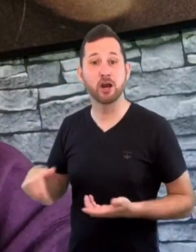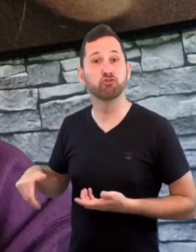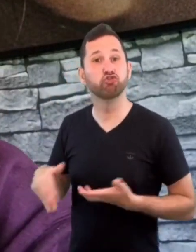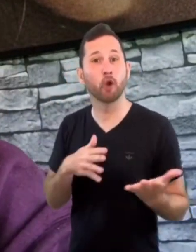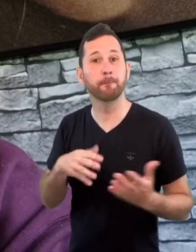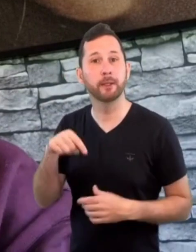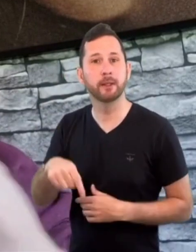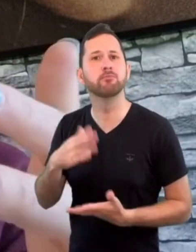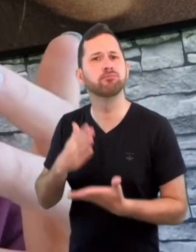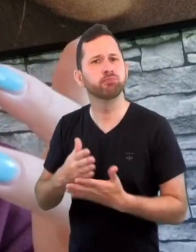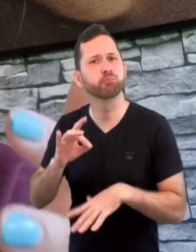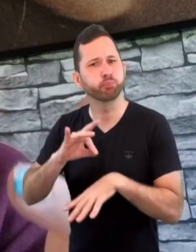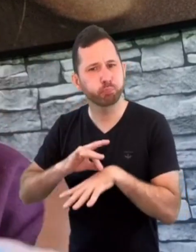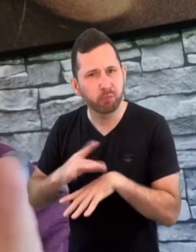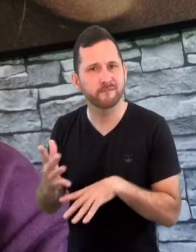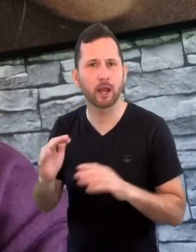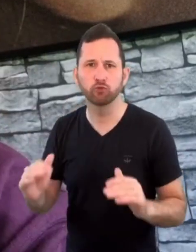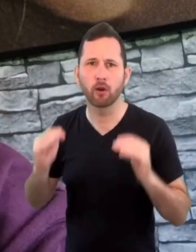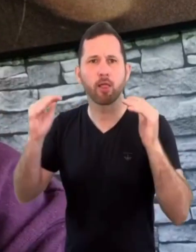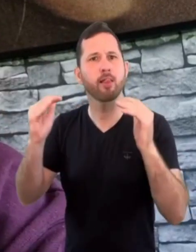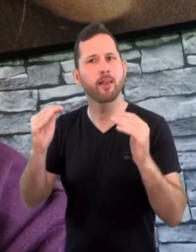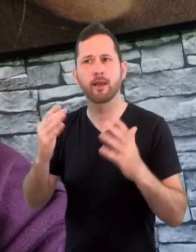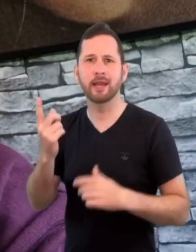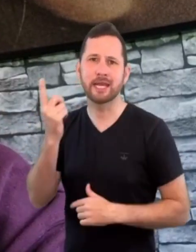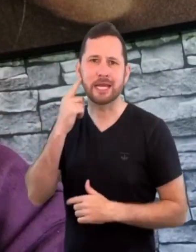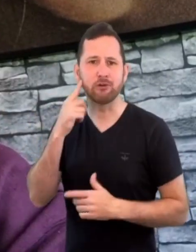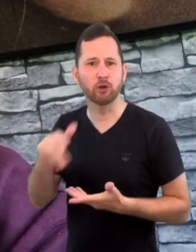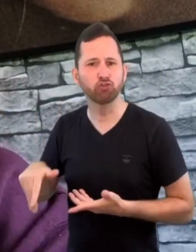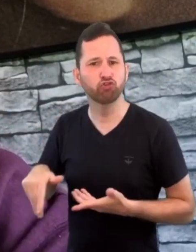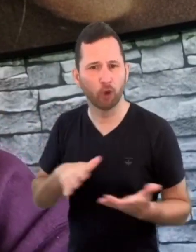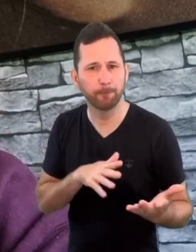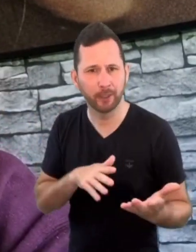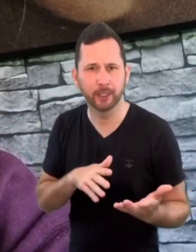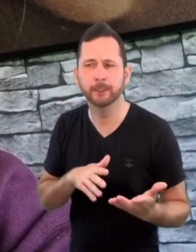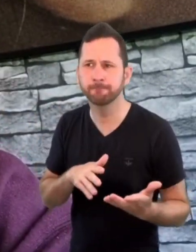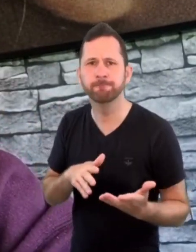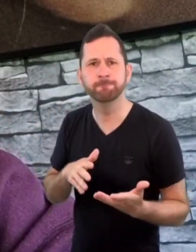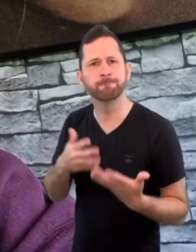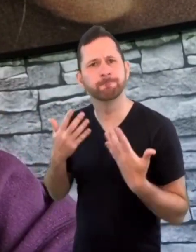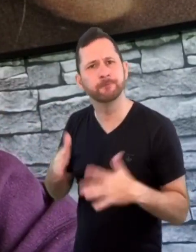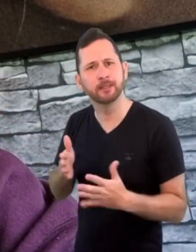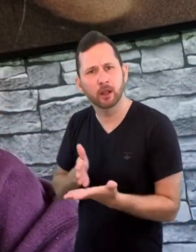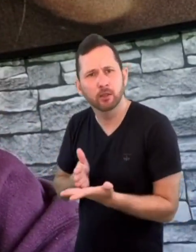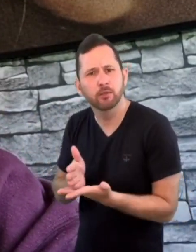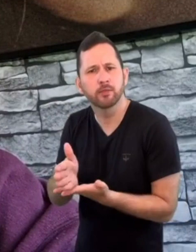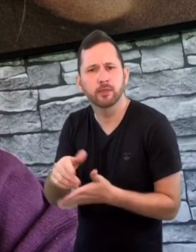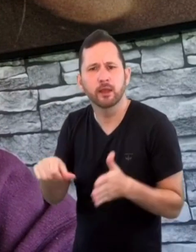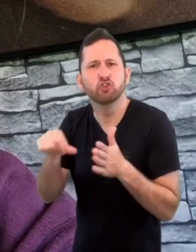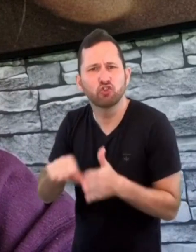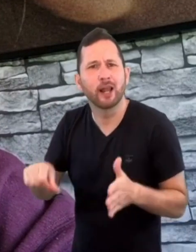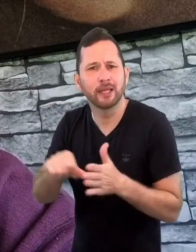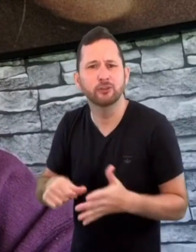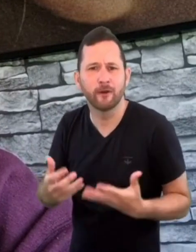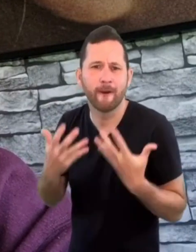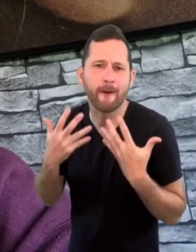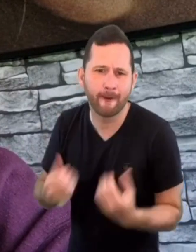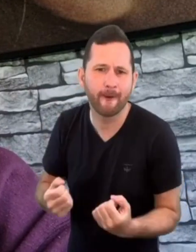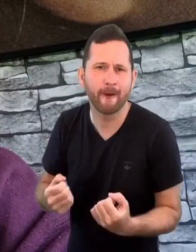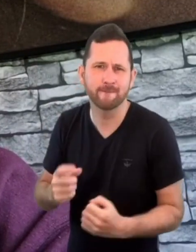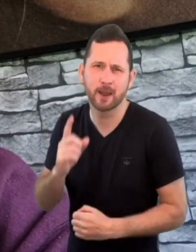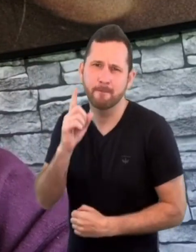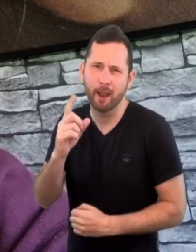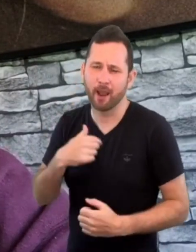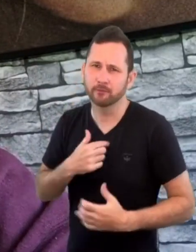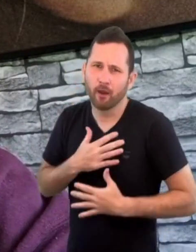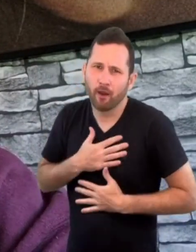it's obviously professional and it's mainstream rugby. So yeah, a lot of challenges along the way. But, you know,